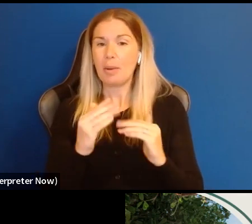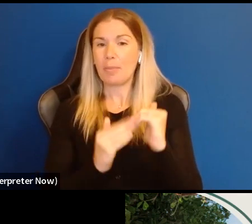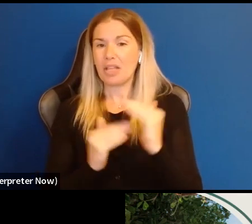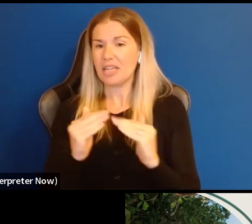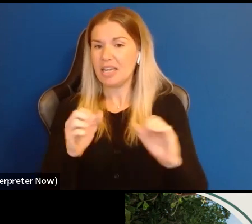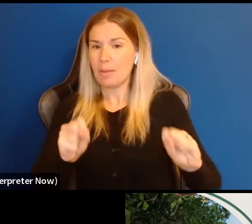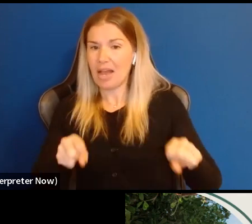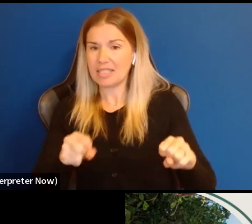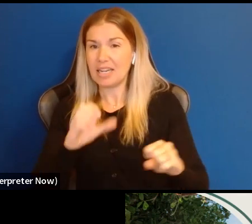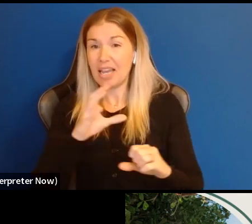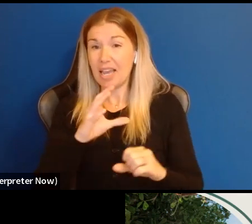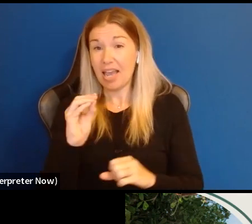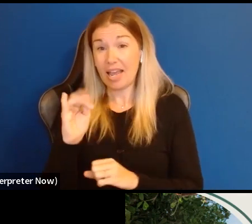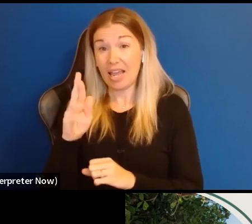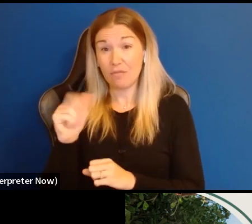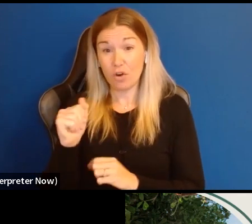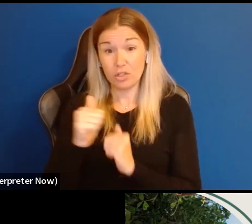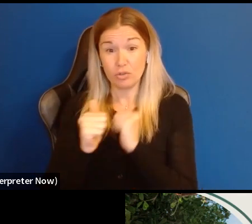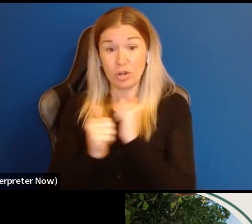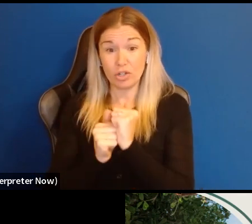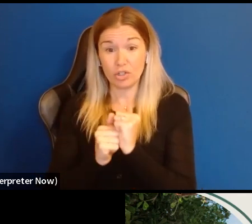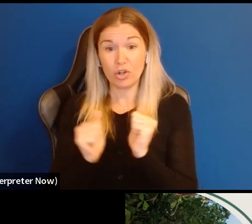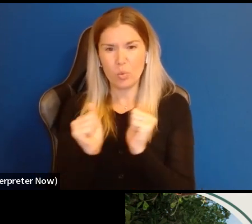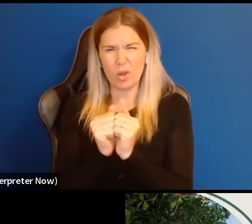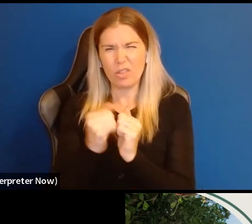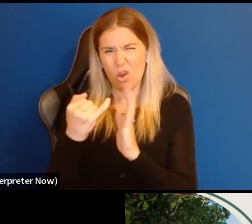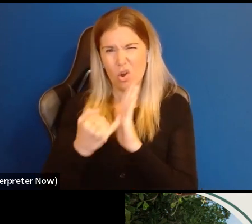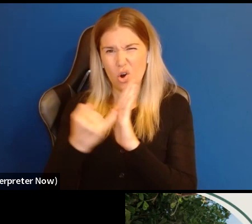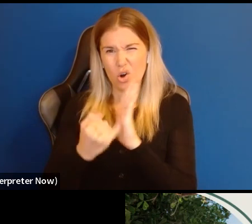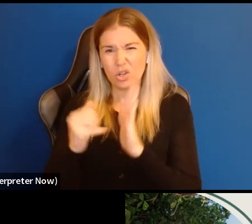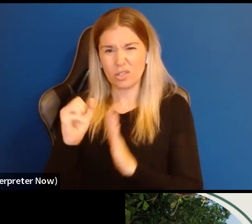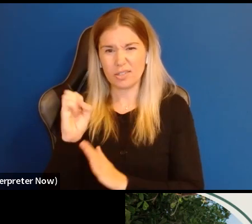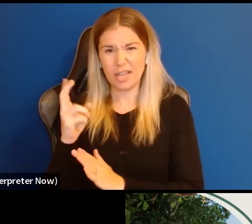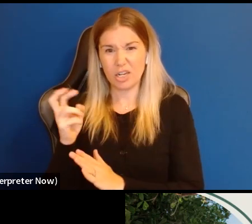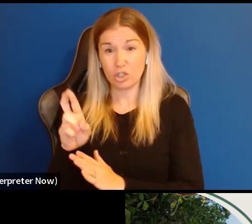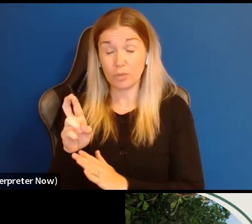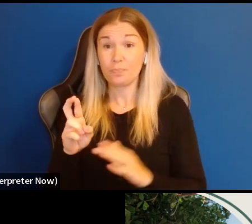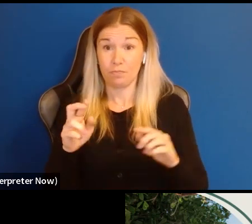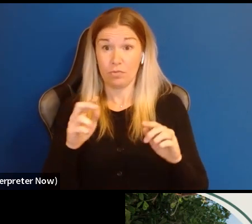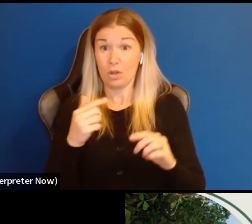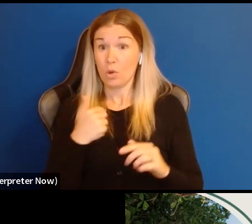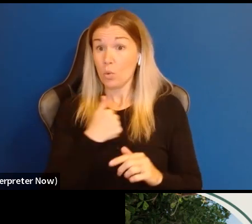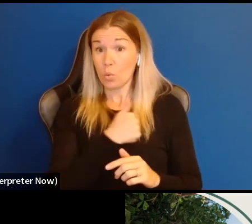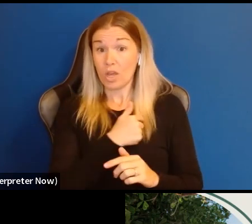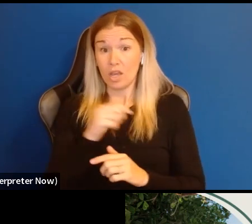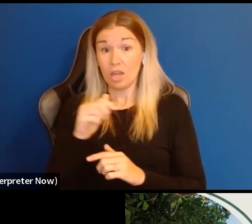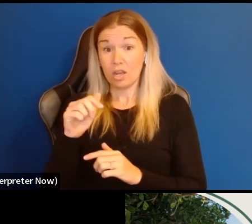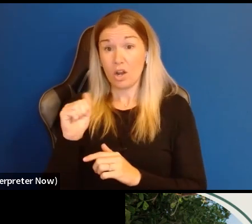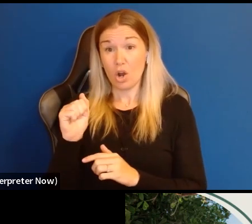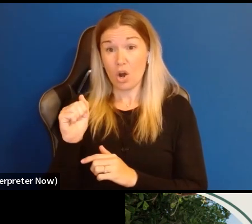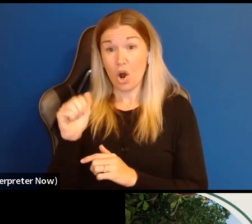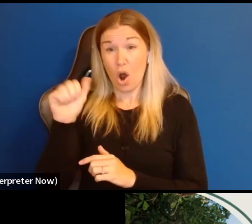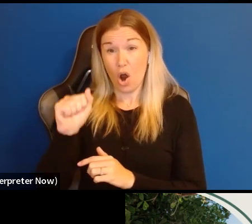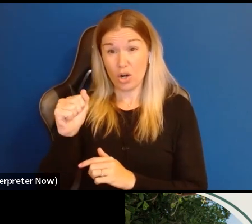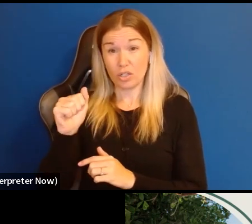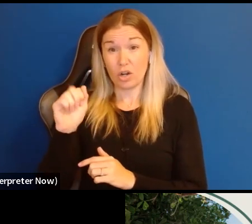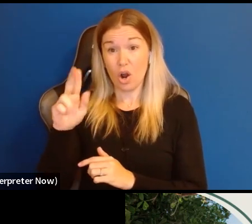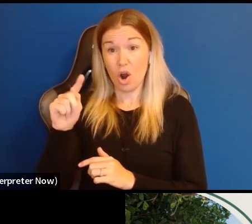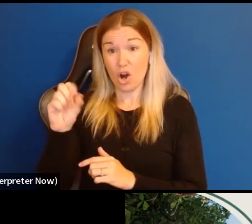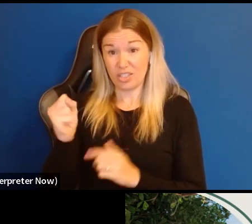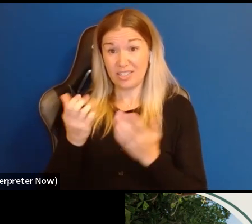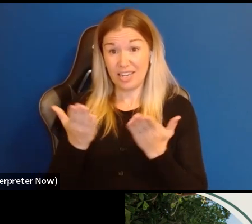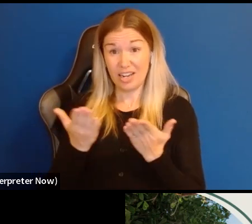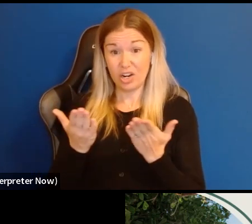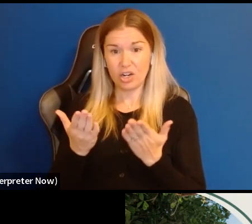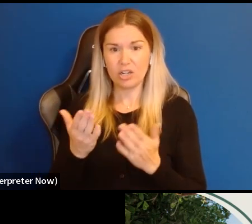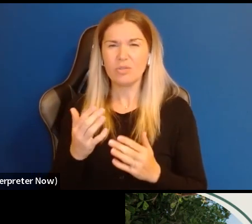arts sector. The intent of Arts Here is to strengthen the capacity of organizations that are already engaging